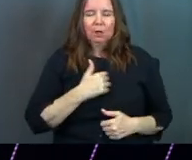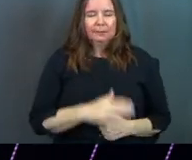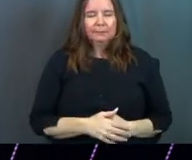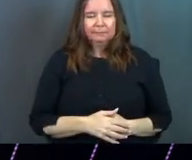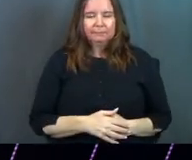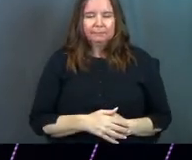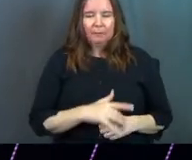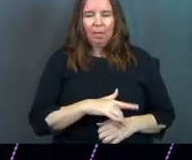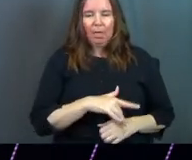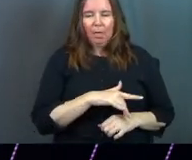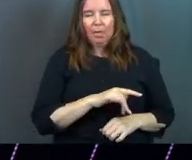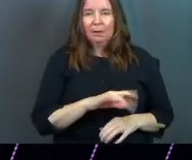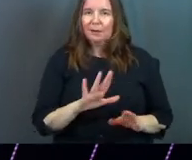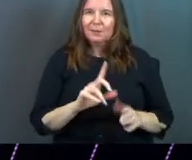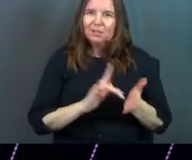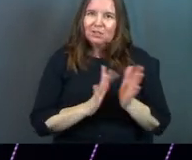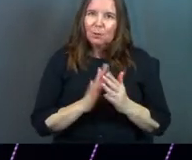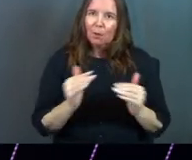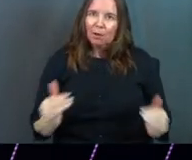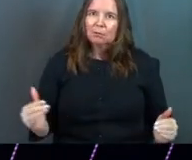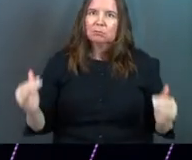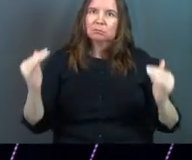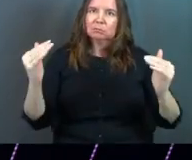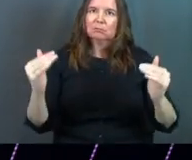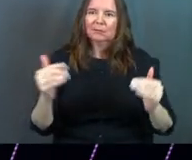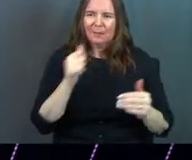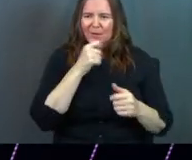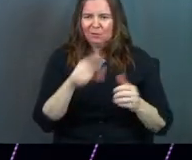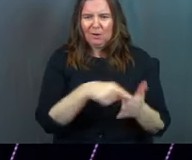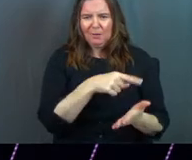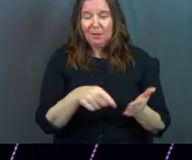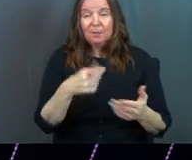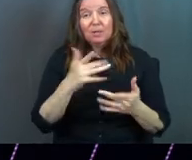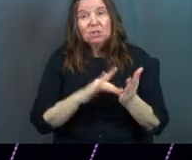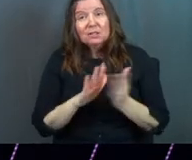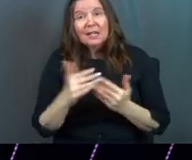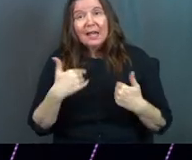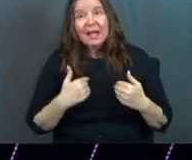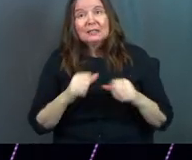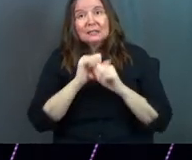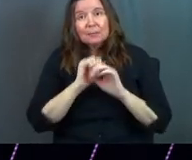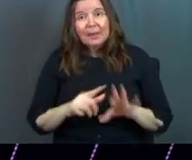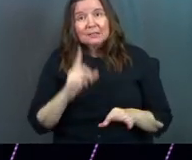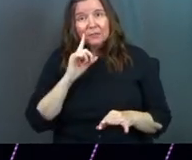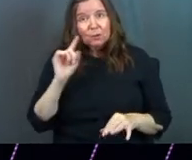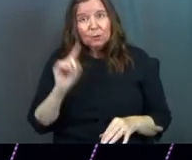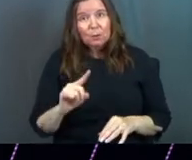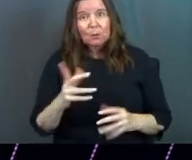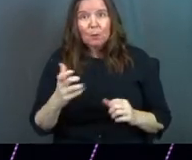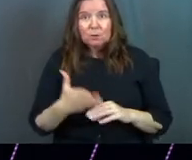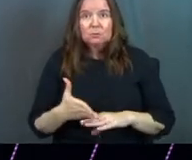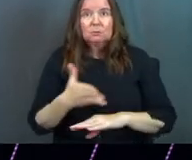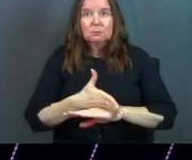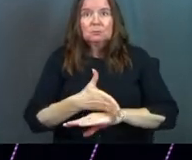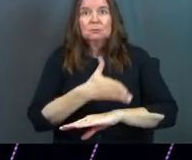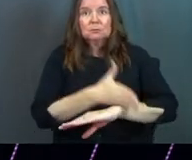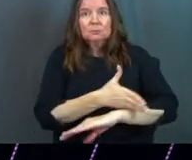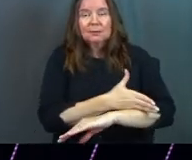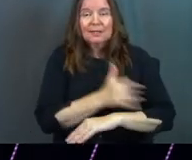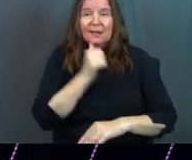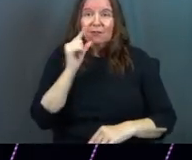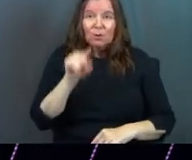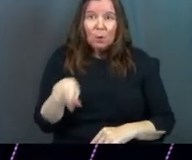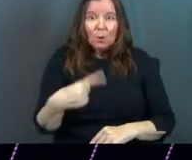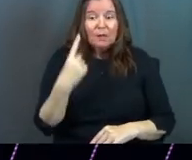And Jesus has got more for you. I'm not up here trying to beat on you. I'm just saying Jesus has got blessings for you. And it's not just for you.